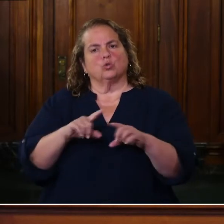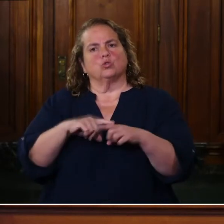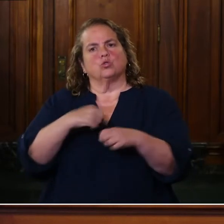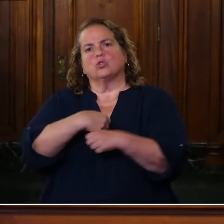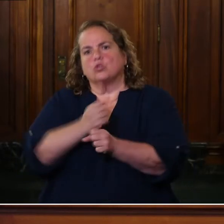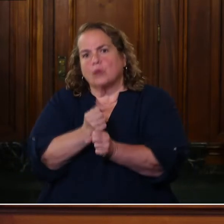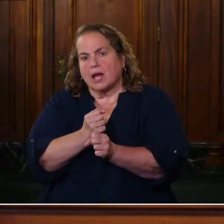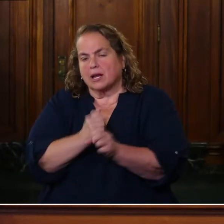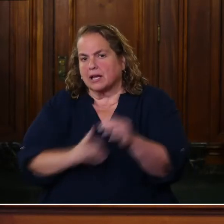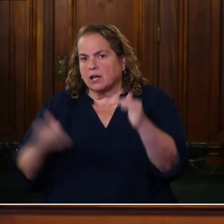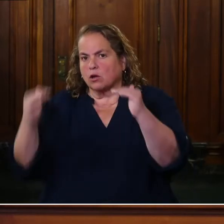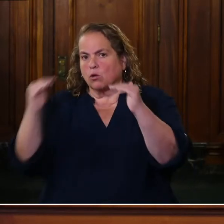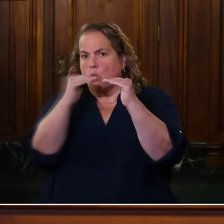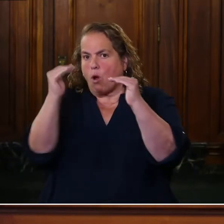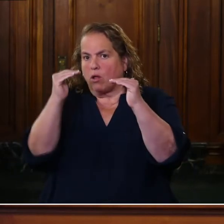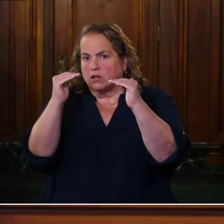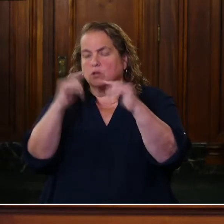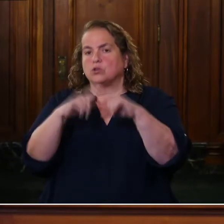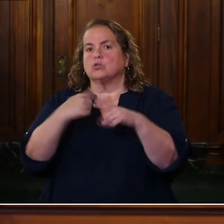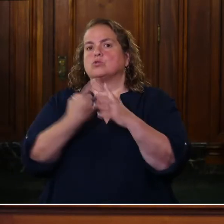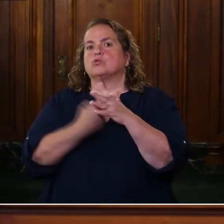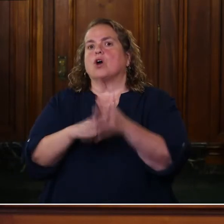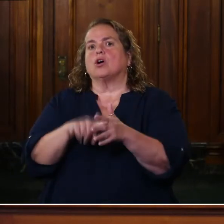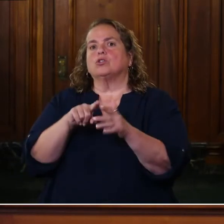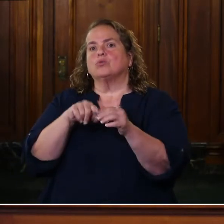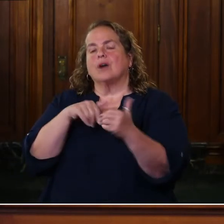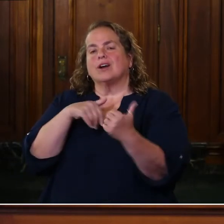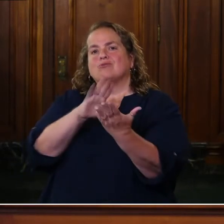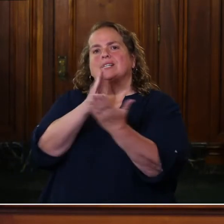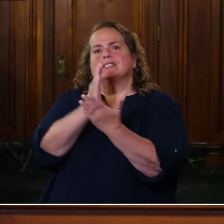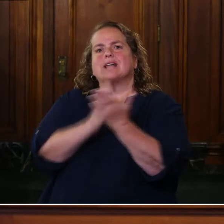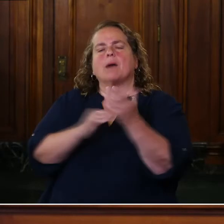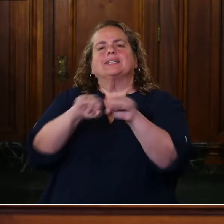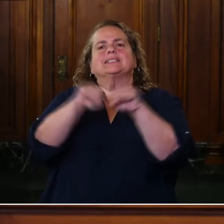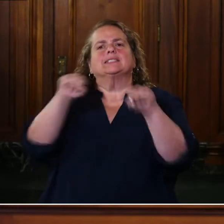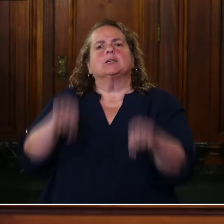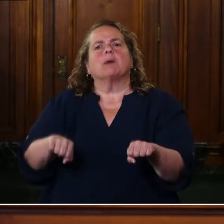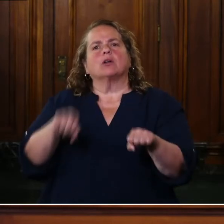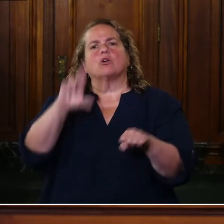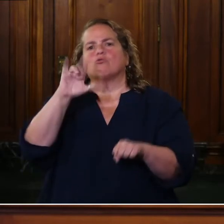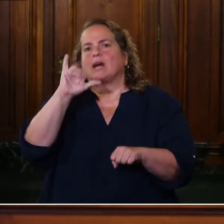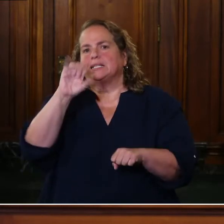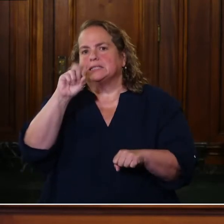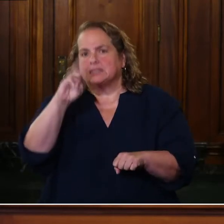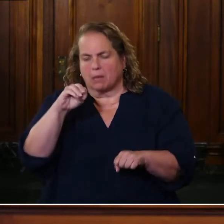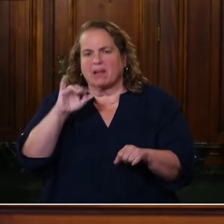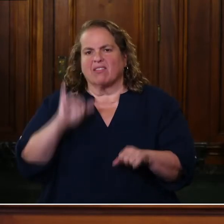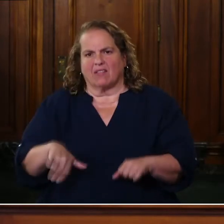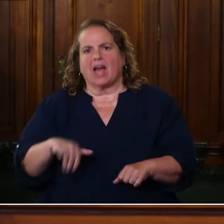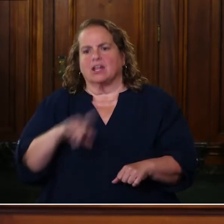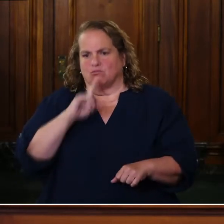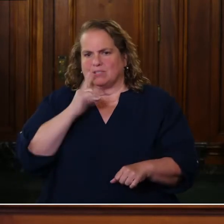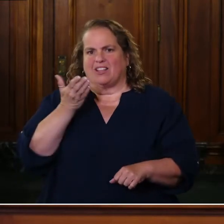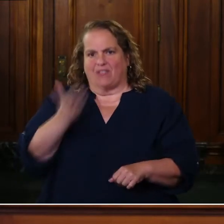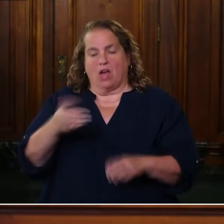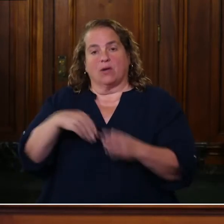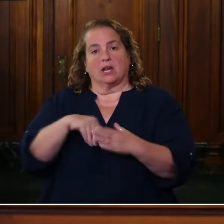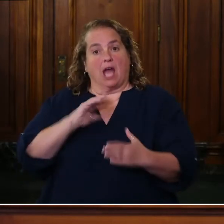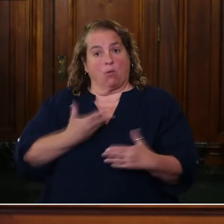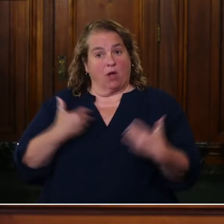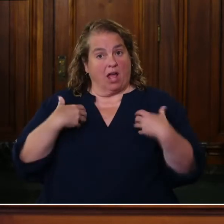and to start addressing some of the systematic racism that's existed in our healthcare system,